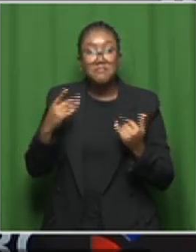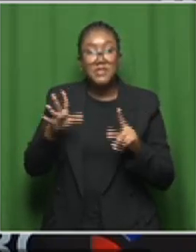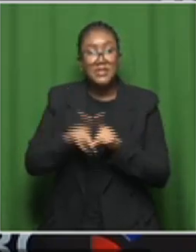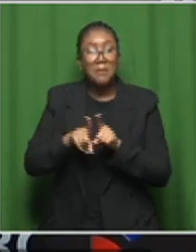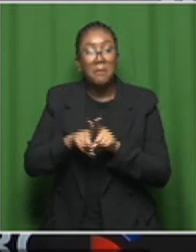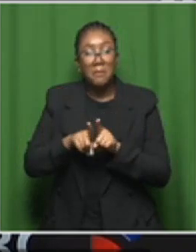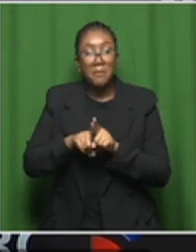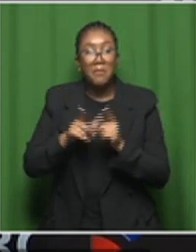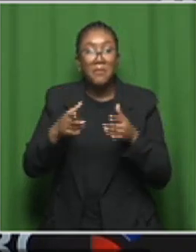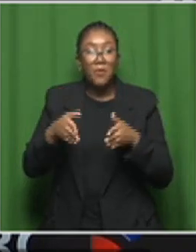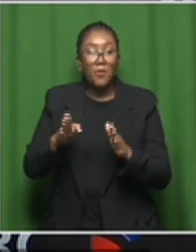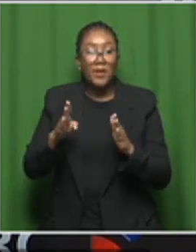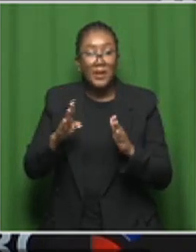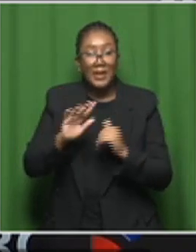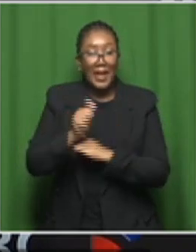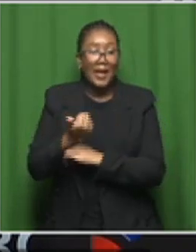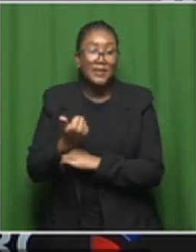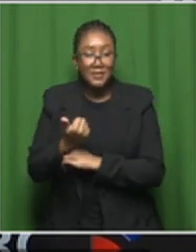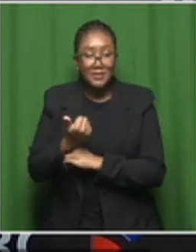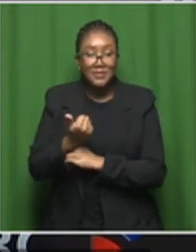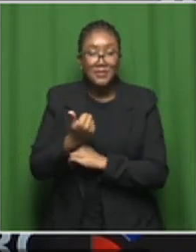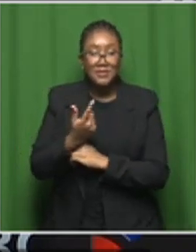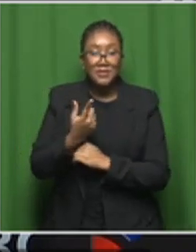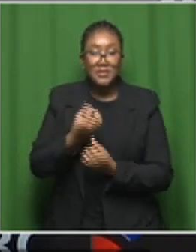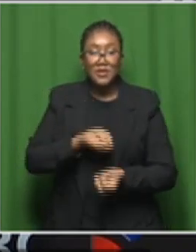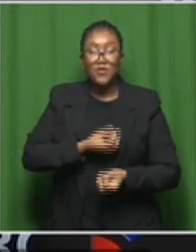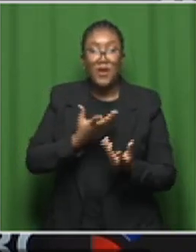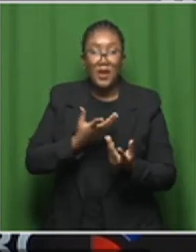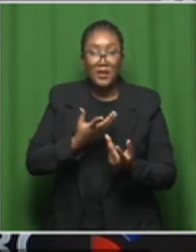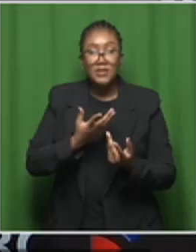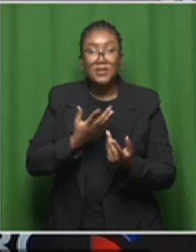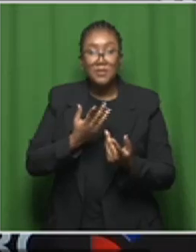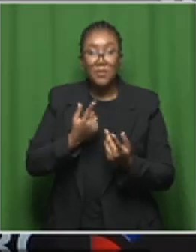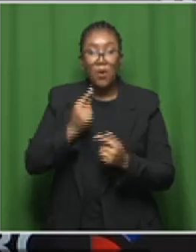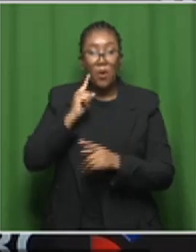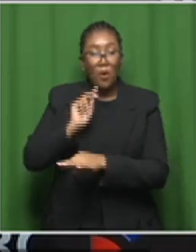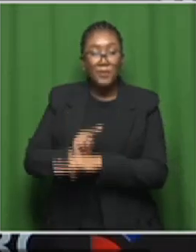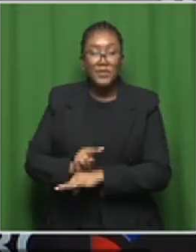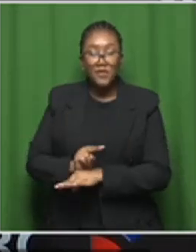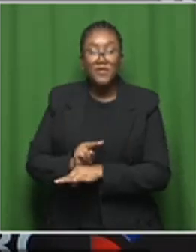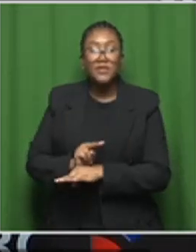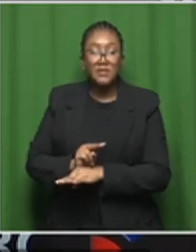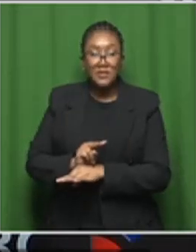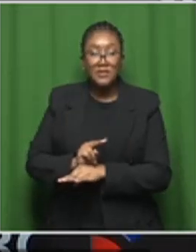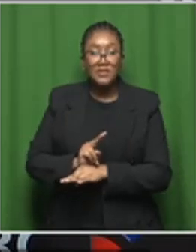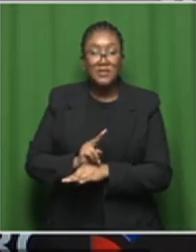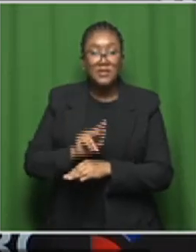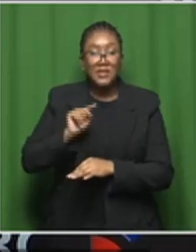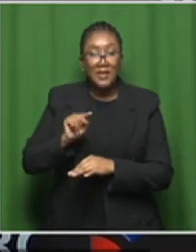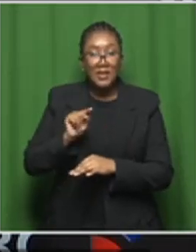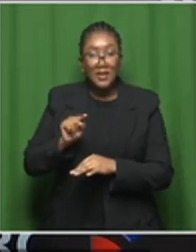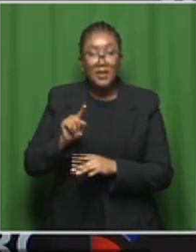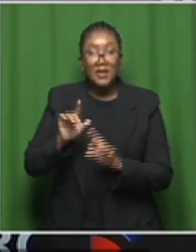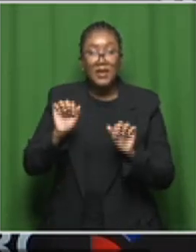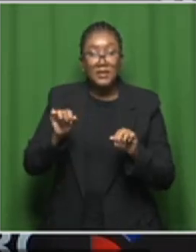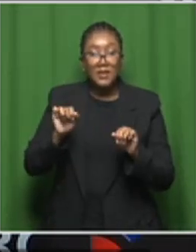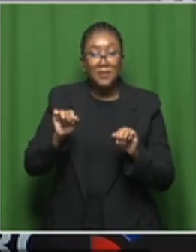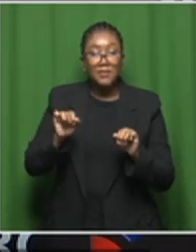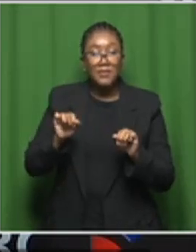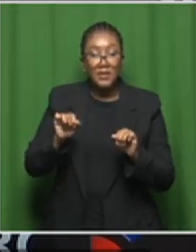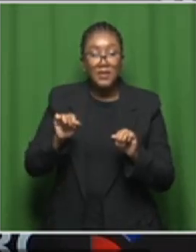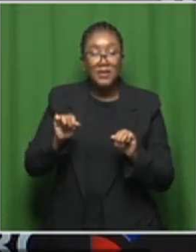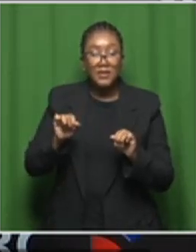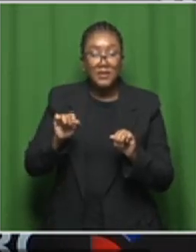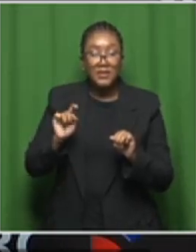that the others that they have observed react. And so that's why he's getting that name of troublemaker.